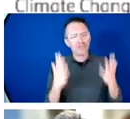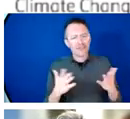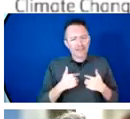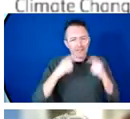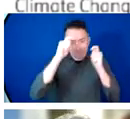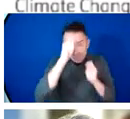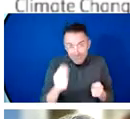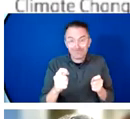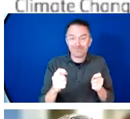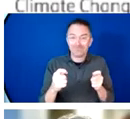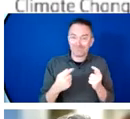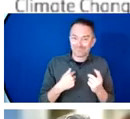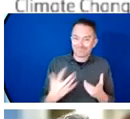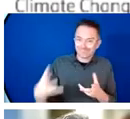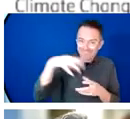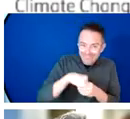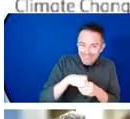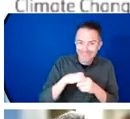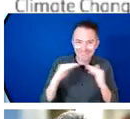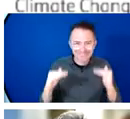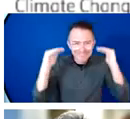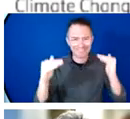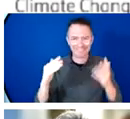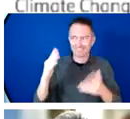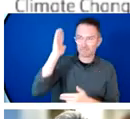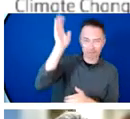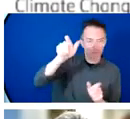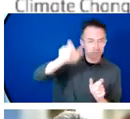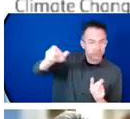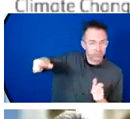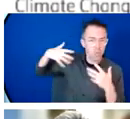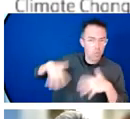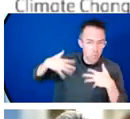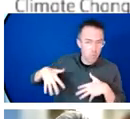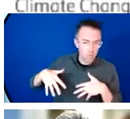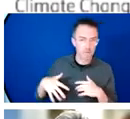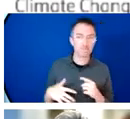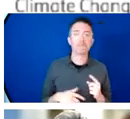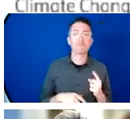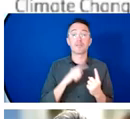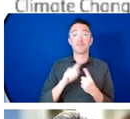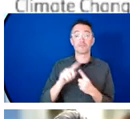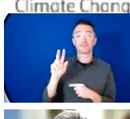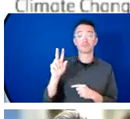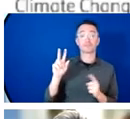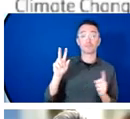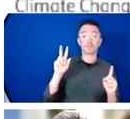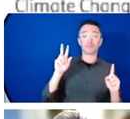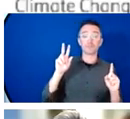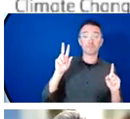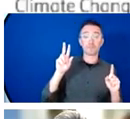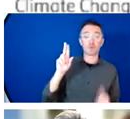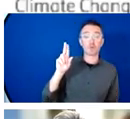starting with the UK president of COP26, represented here by Her Excellency Wendy Morton,